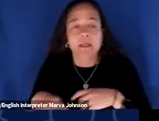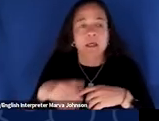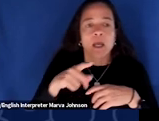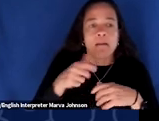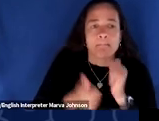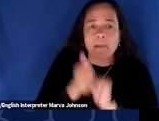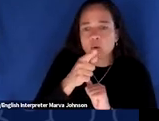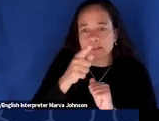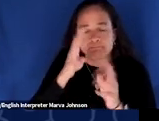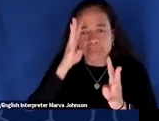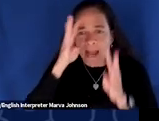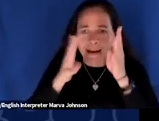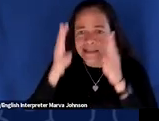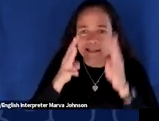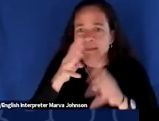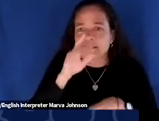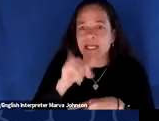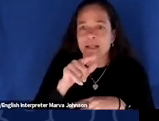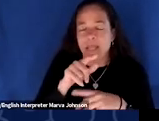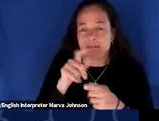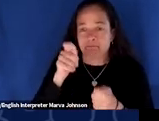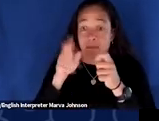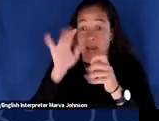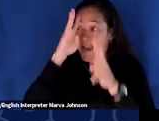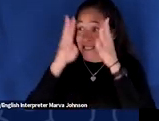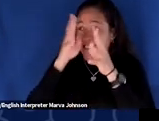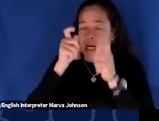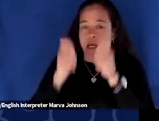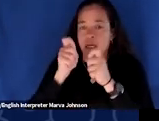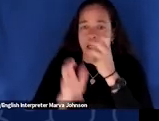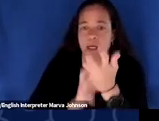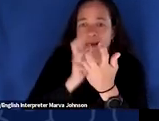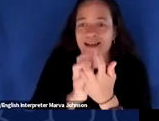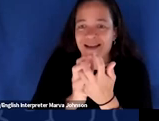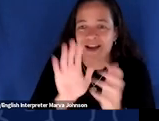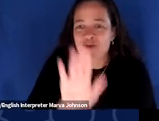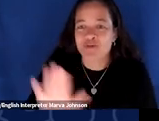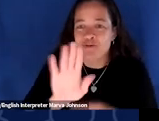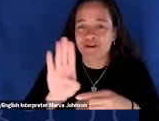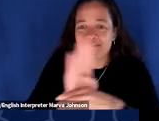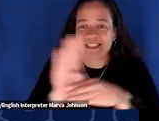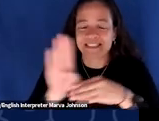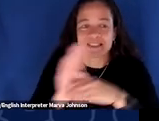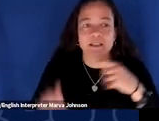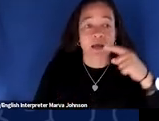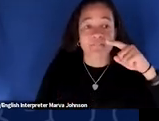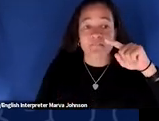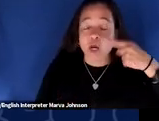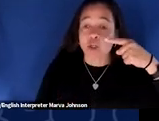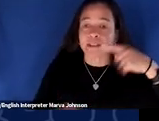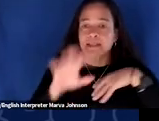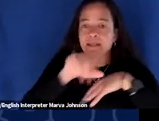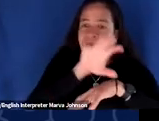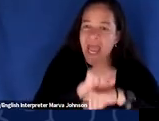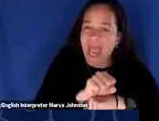that you can adapt them to your organization's realities number one is about how to move away from habits that you